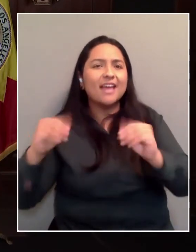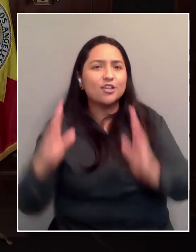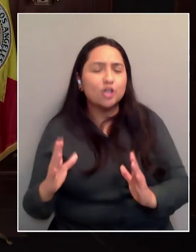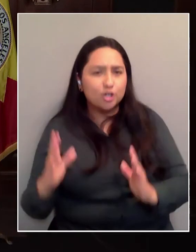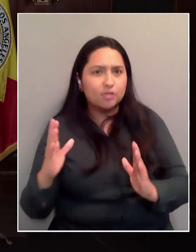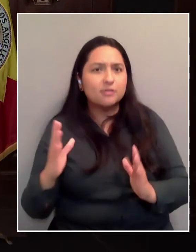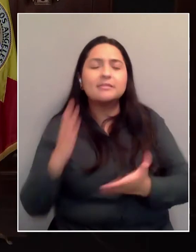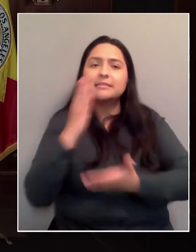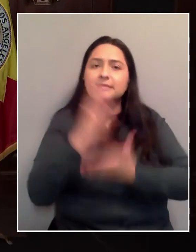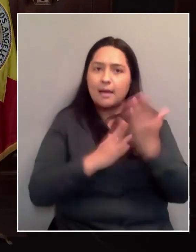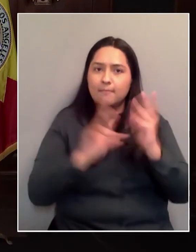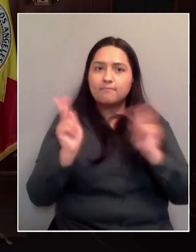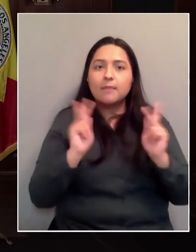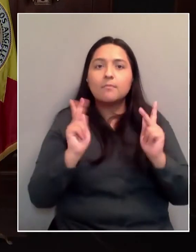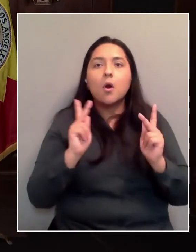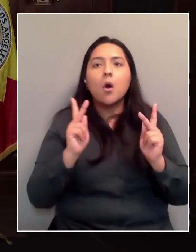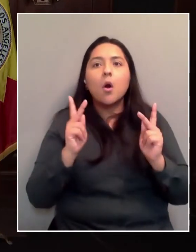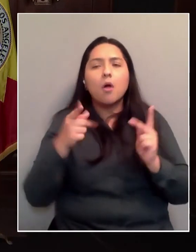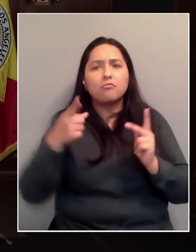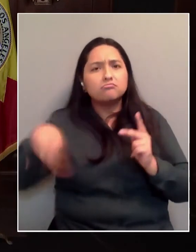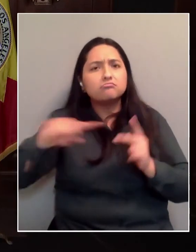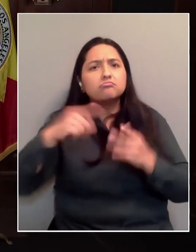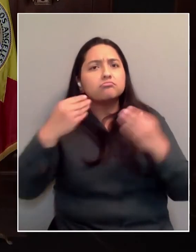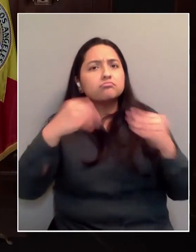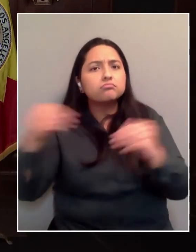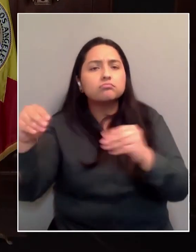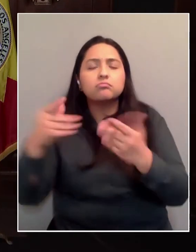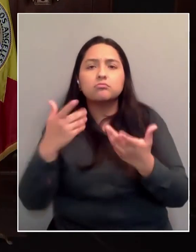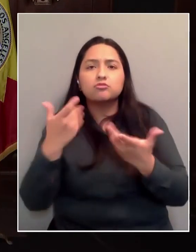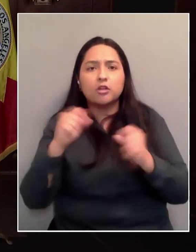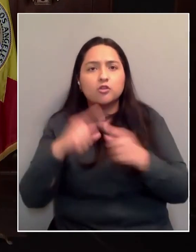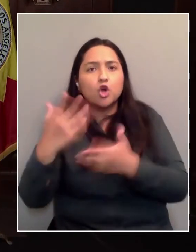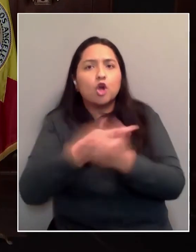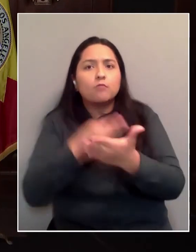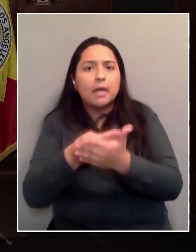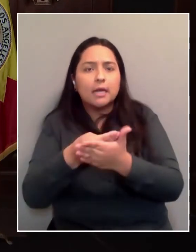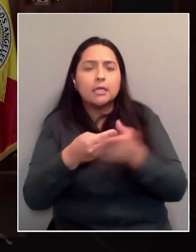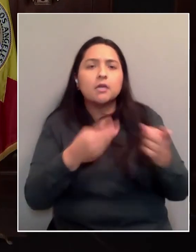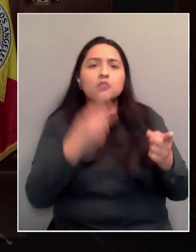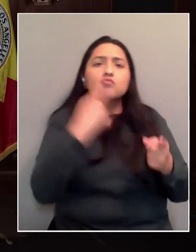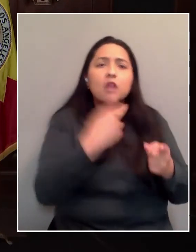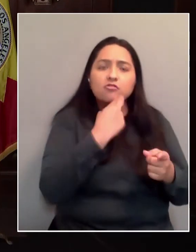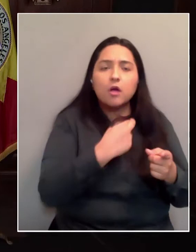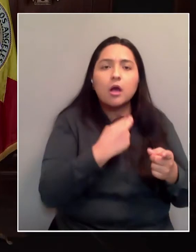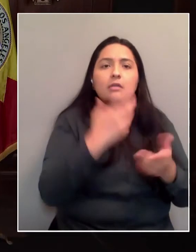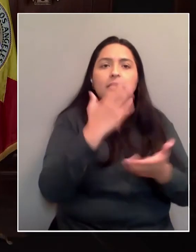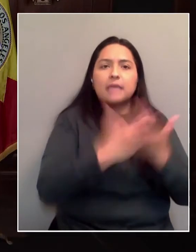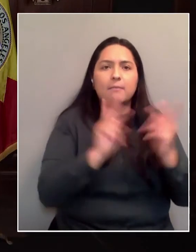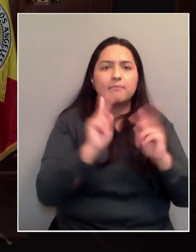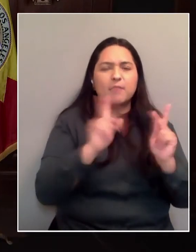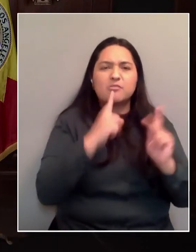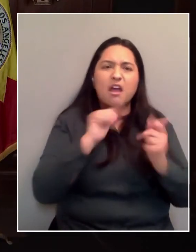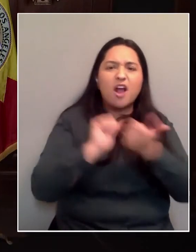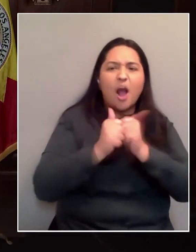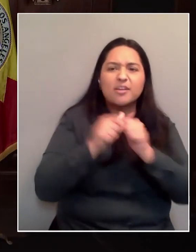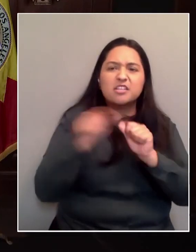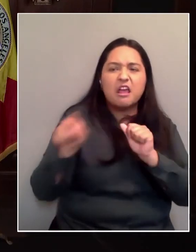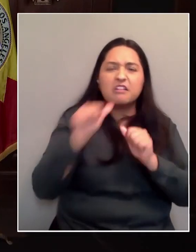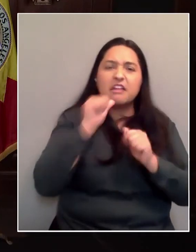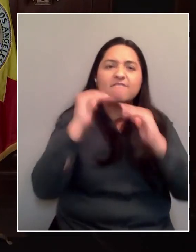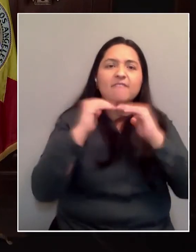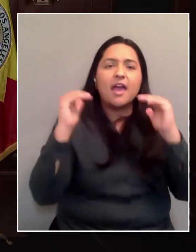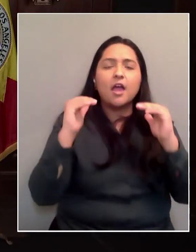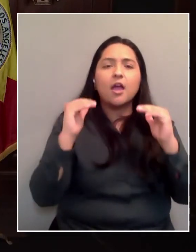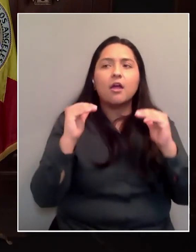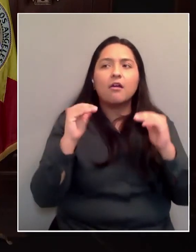bring bread to the table, which is great, but some restaurant owners are saying that the competition is unfair, and that's why more than